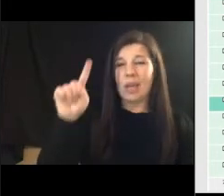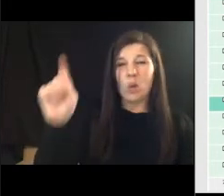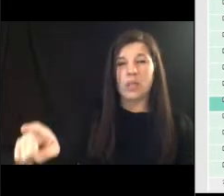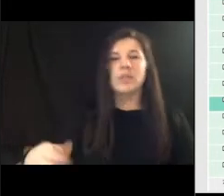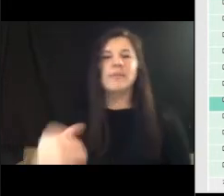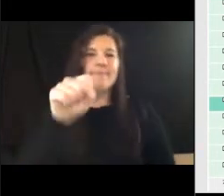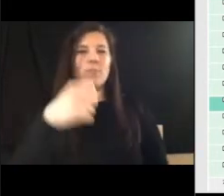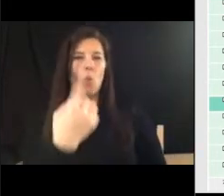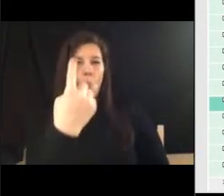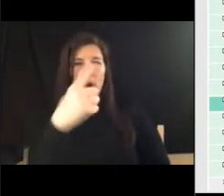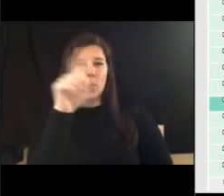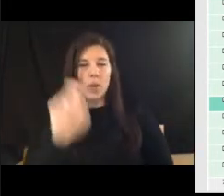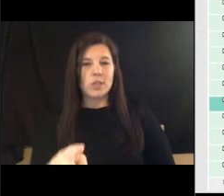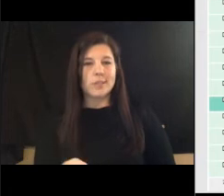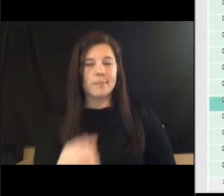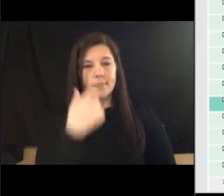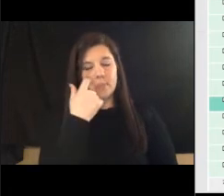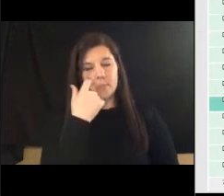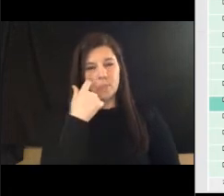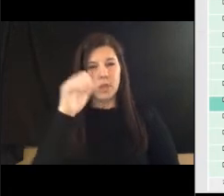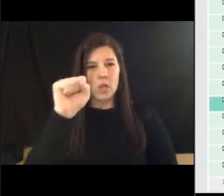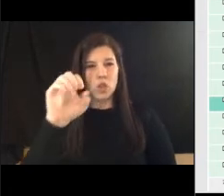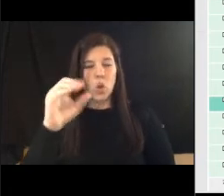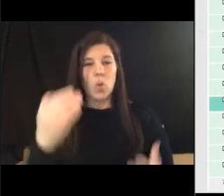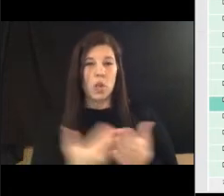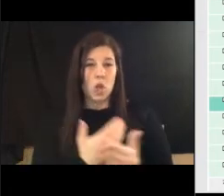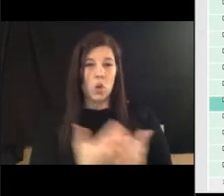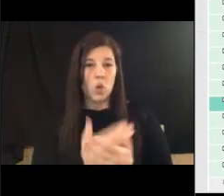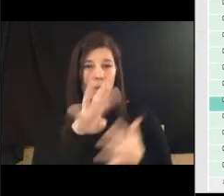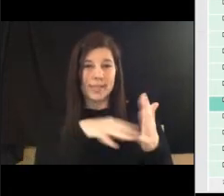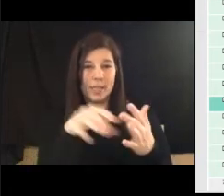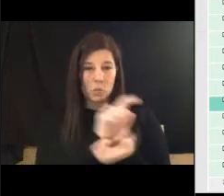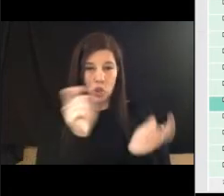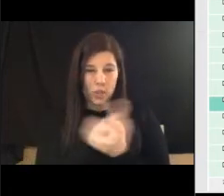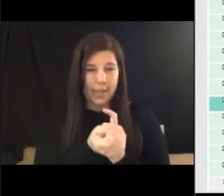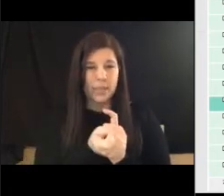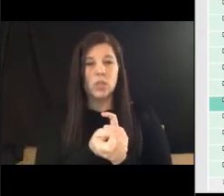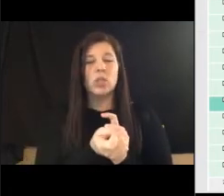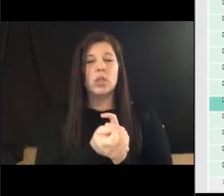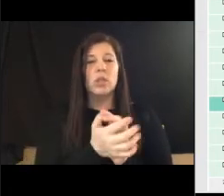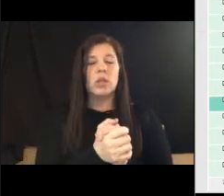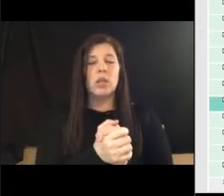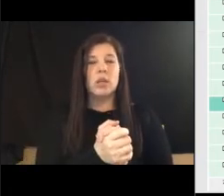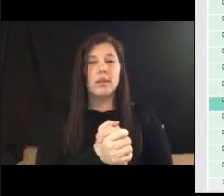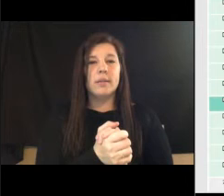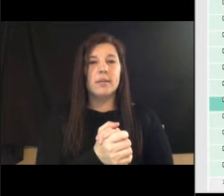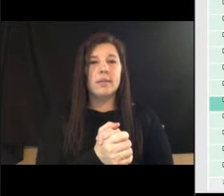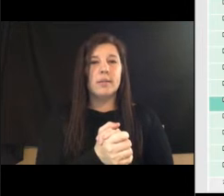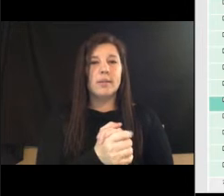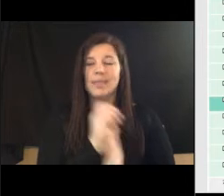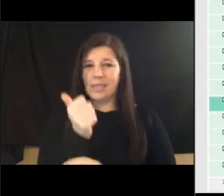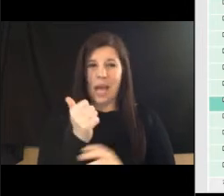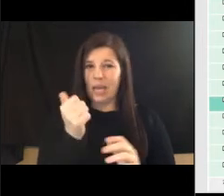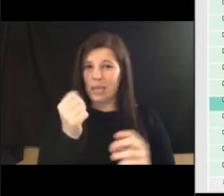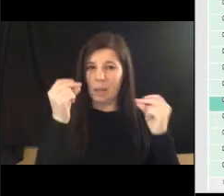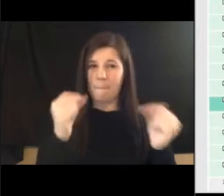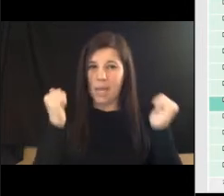um so the the new schedule change is not immediate you're waiting